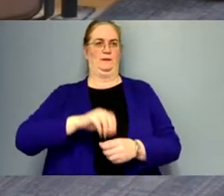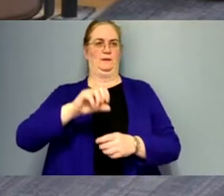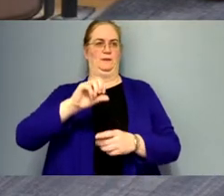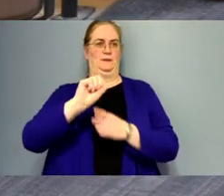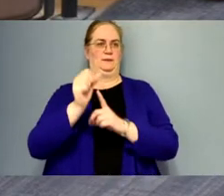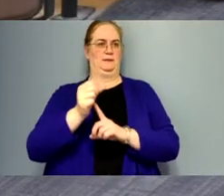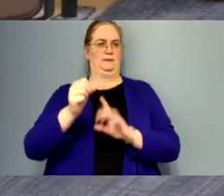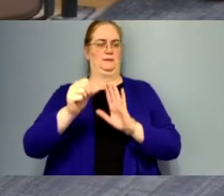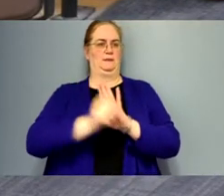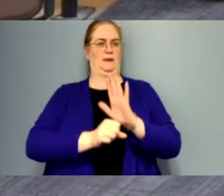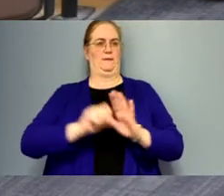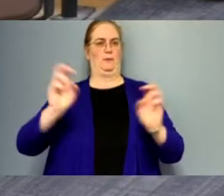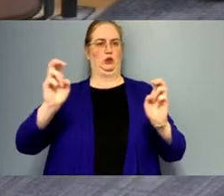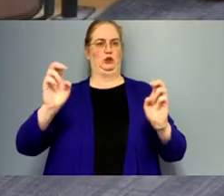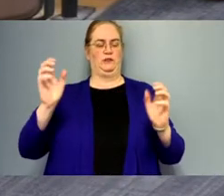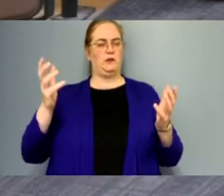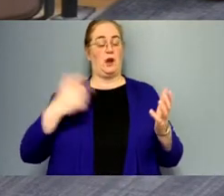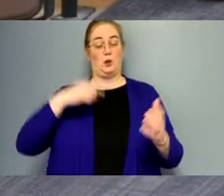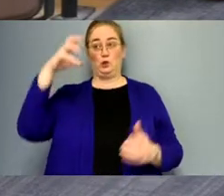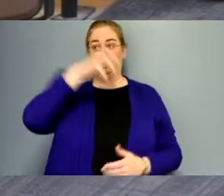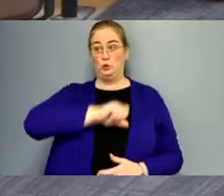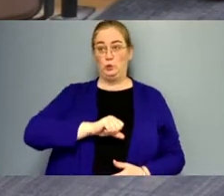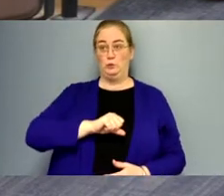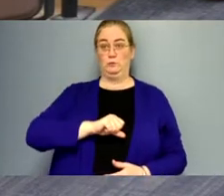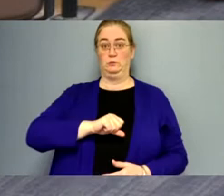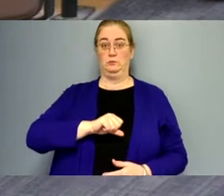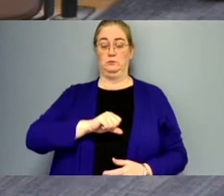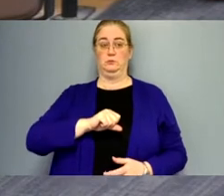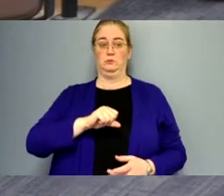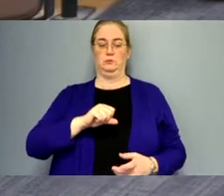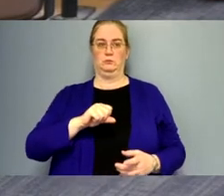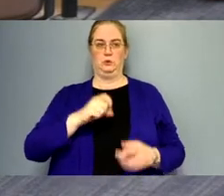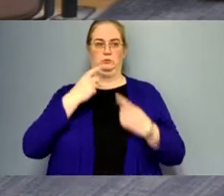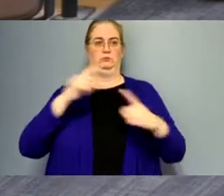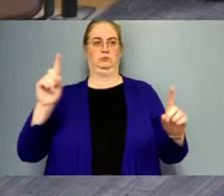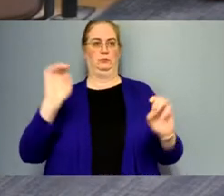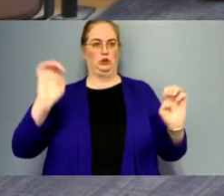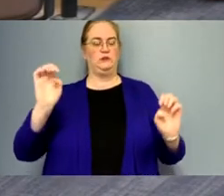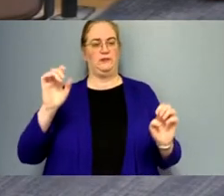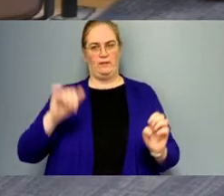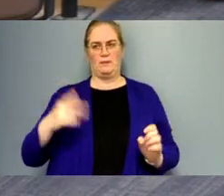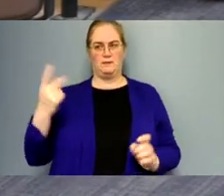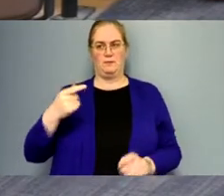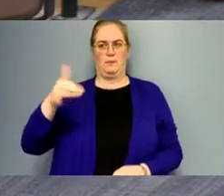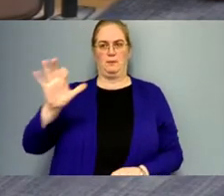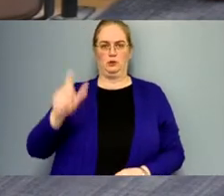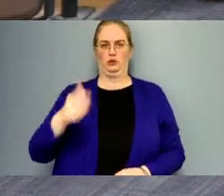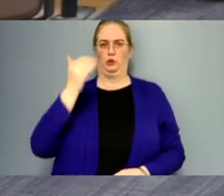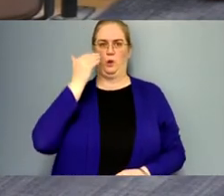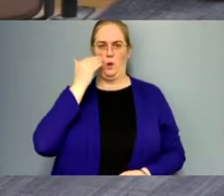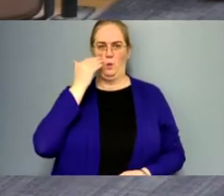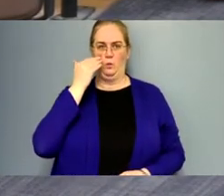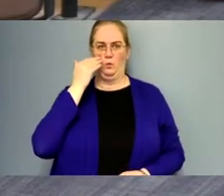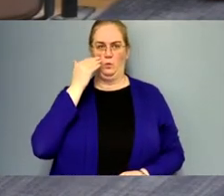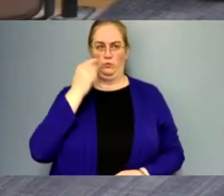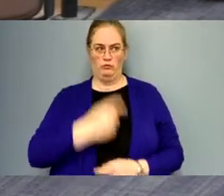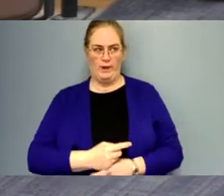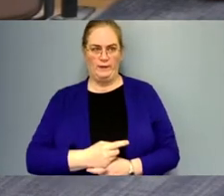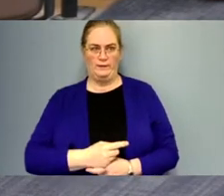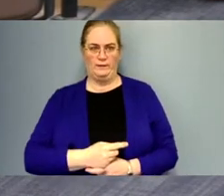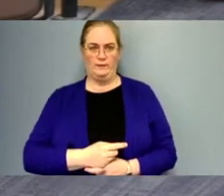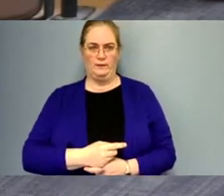i would assume that if we're in a state of emergency that's something the public should know right